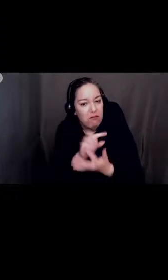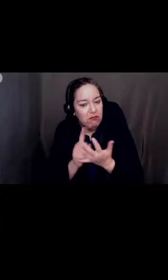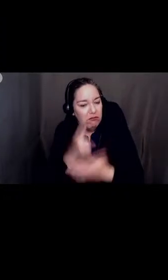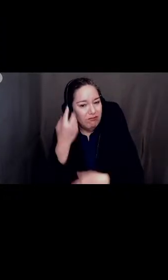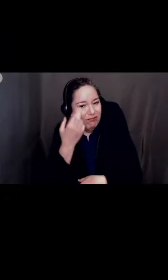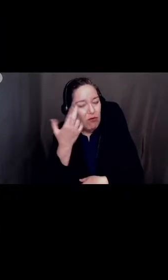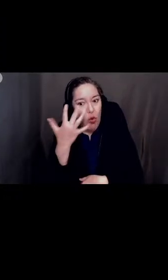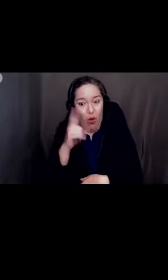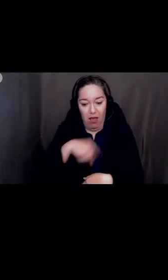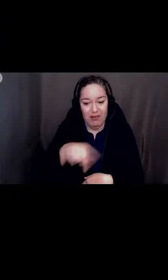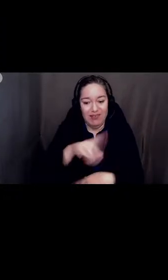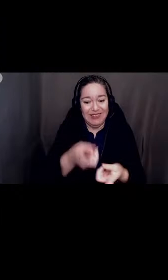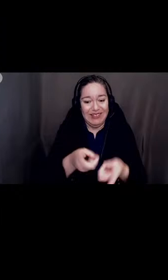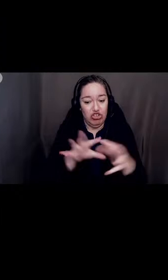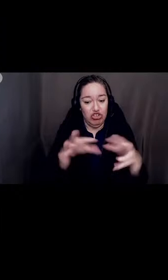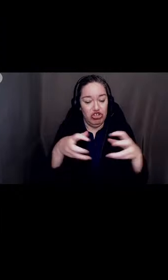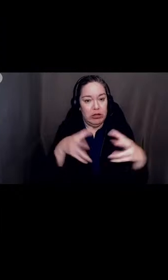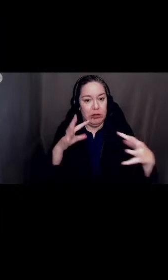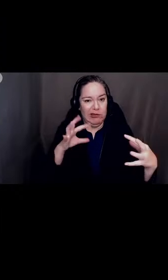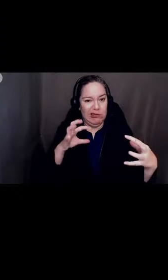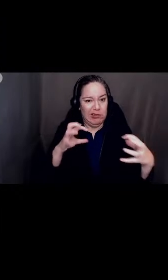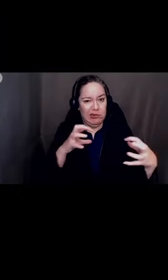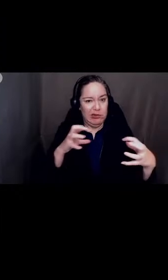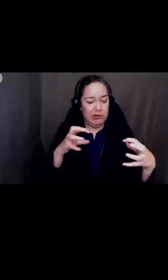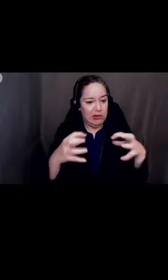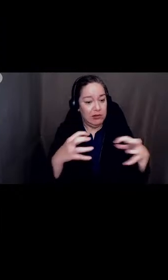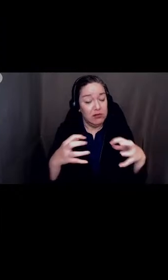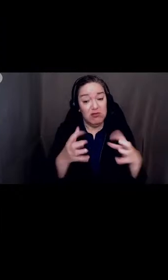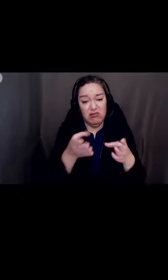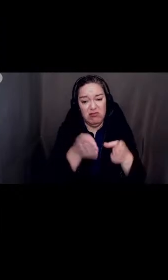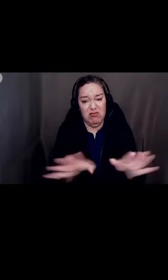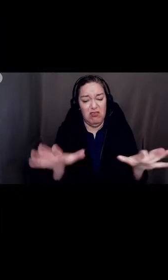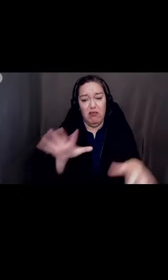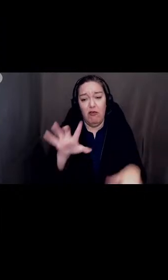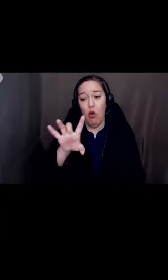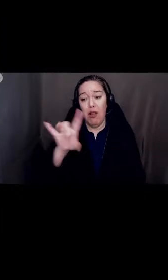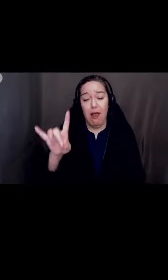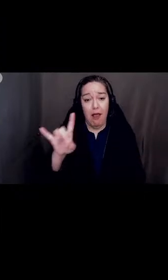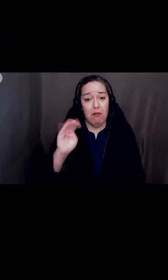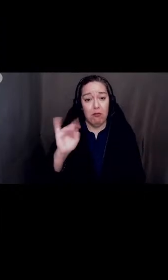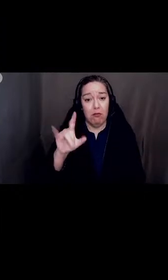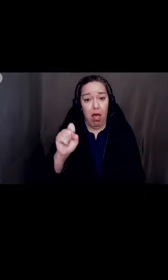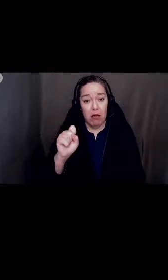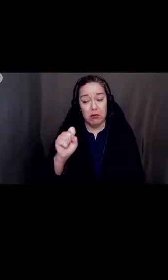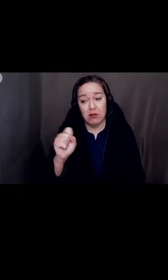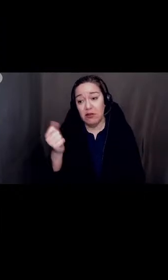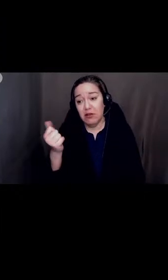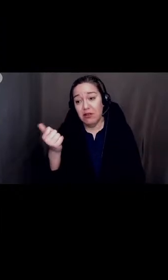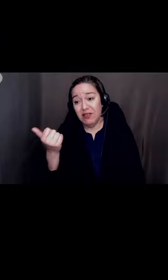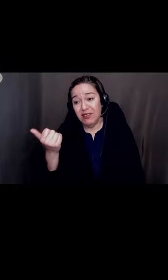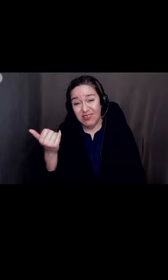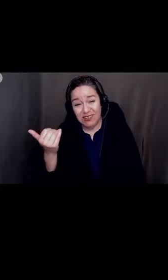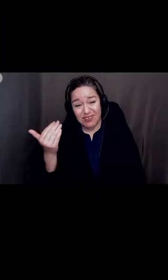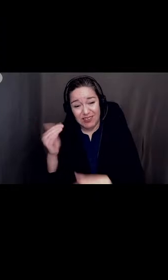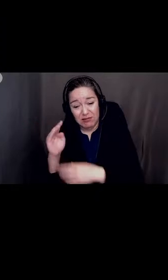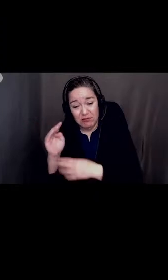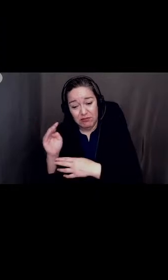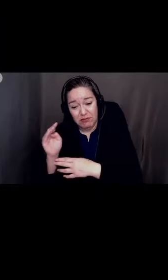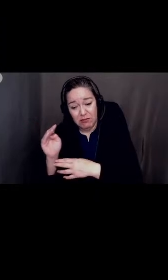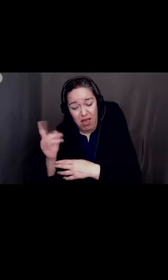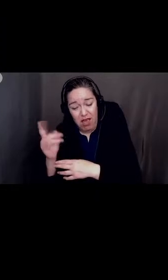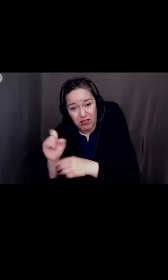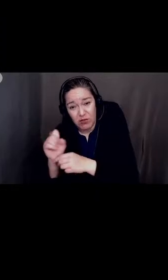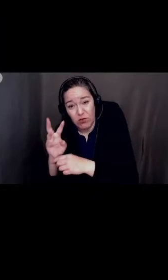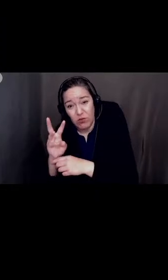spans about 48 square miles, straddles 15 miles from west to east end, and